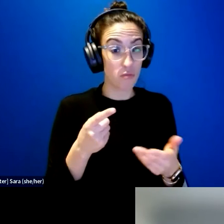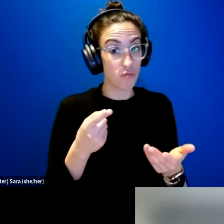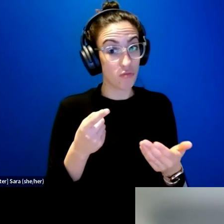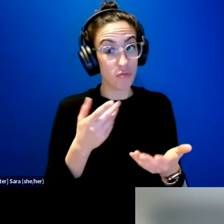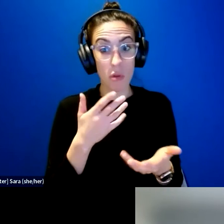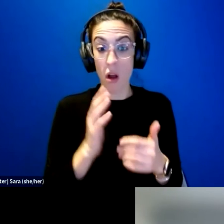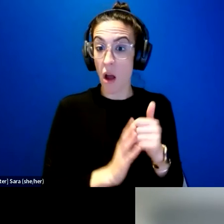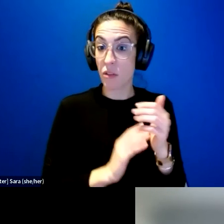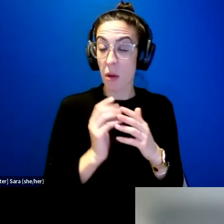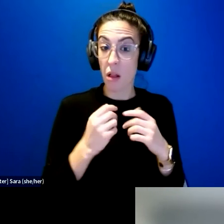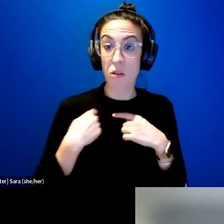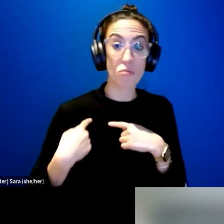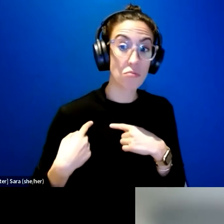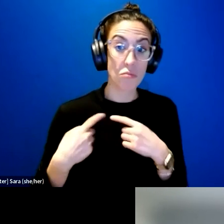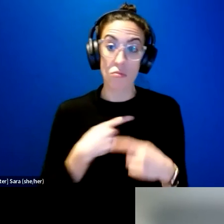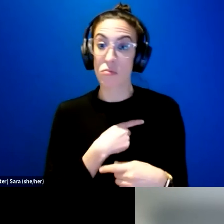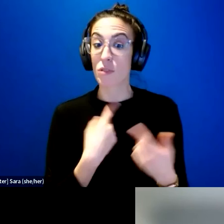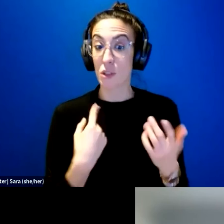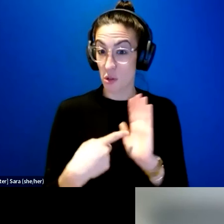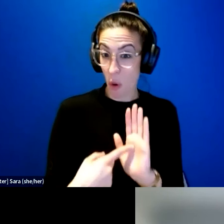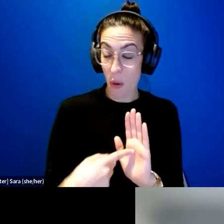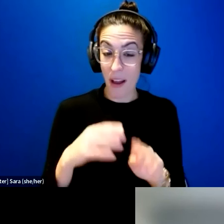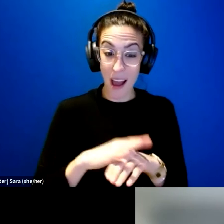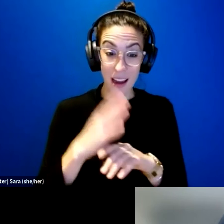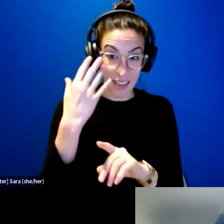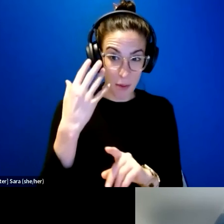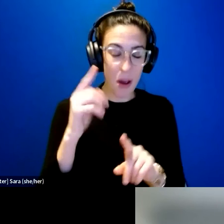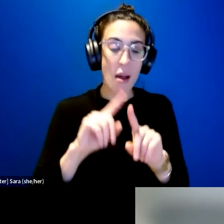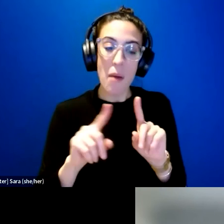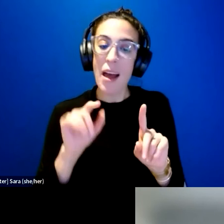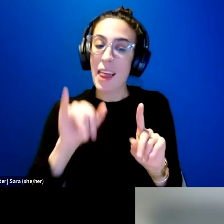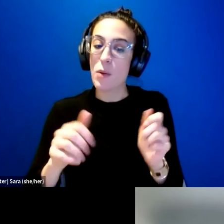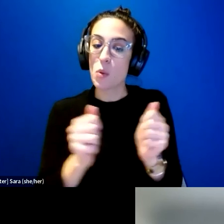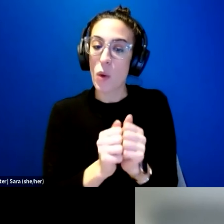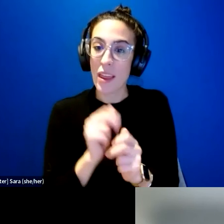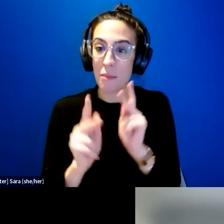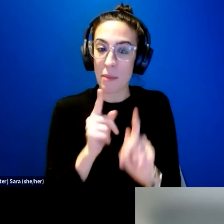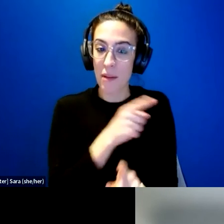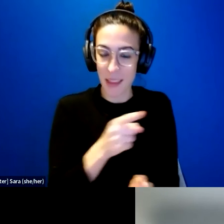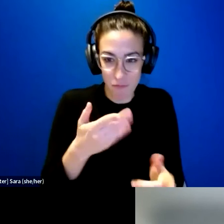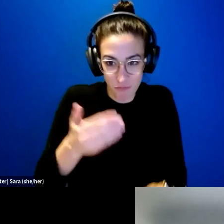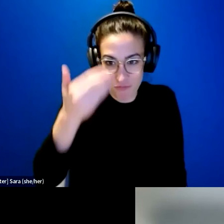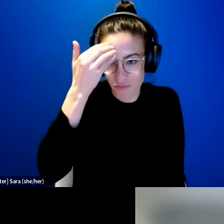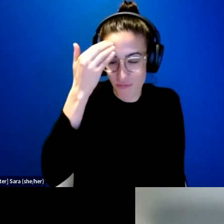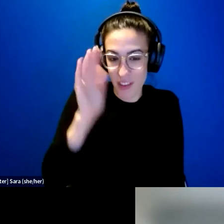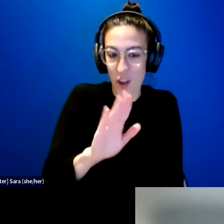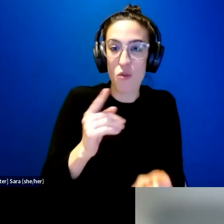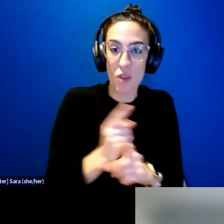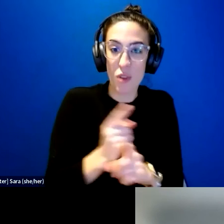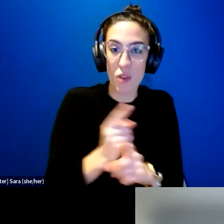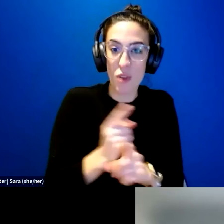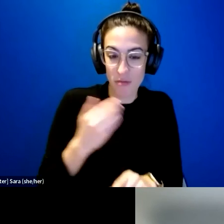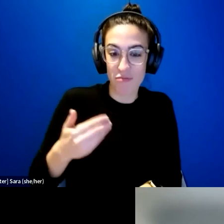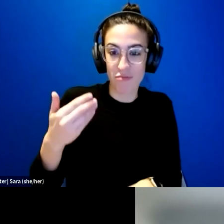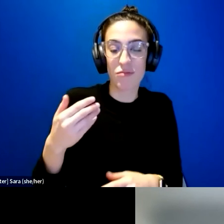themselves on camera and those situations. But again, this was with people they were familiar with. So if it was a regular doctor, that's why the feature